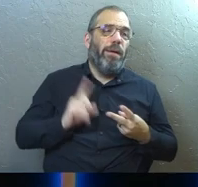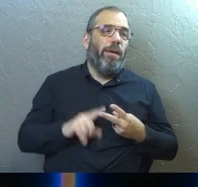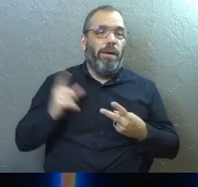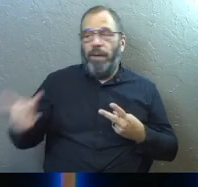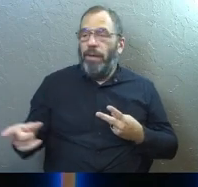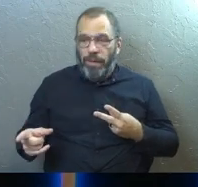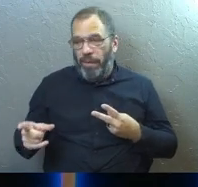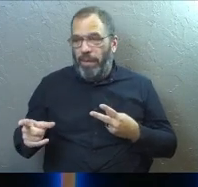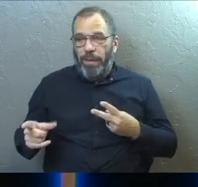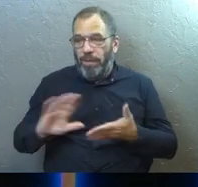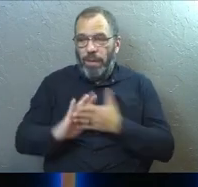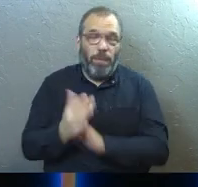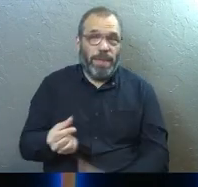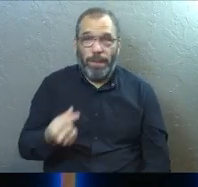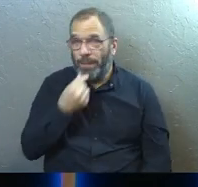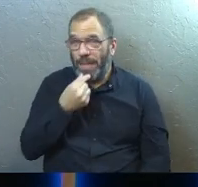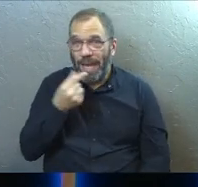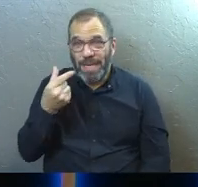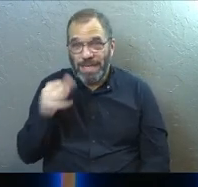and if they don't come out as gay